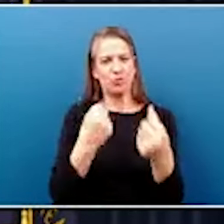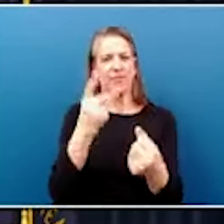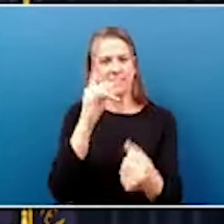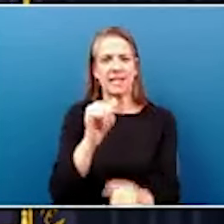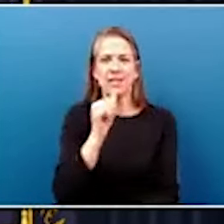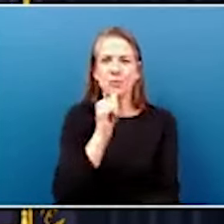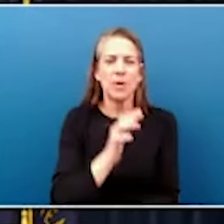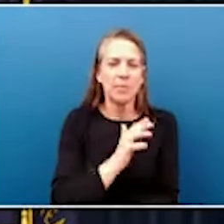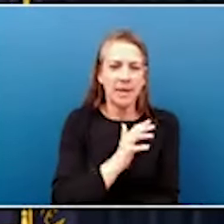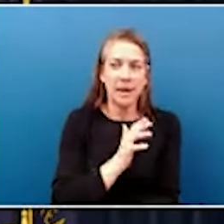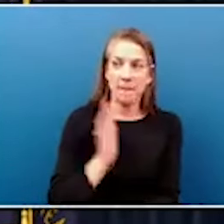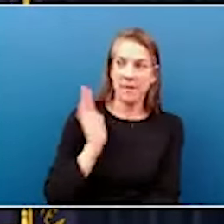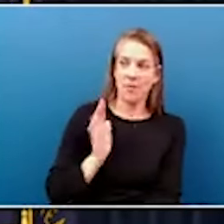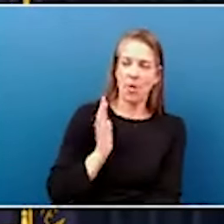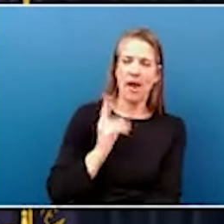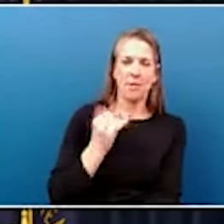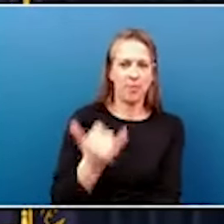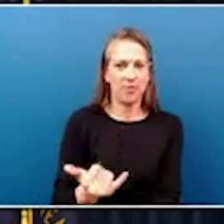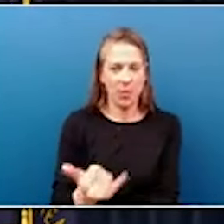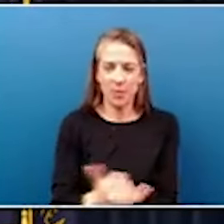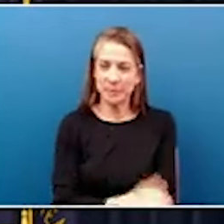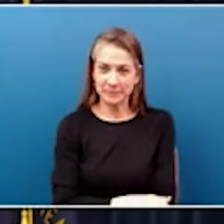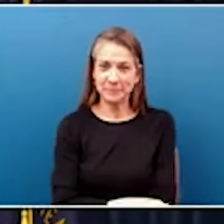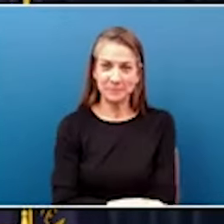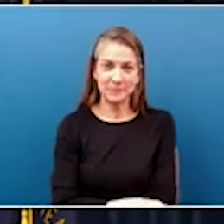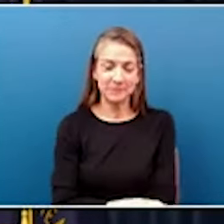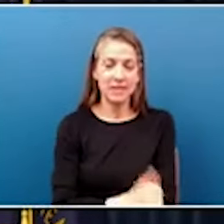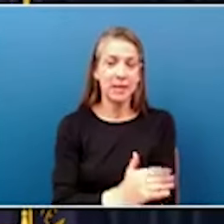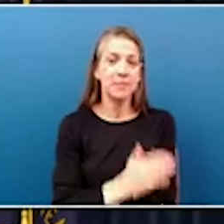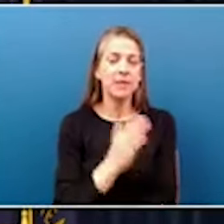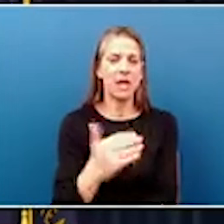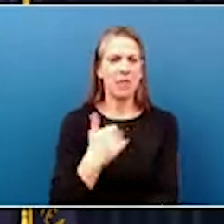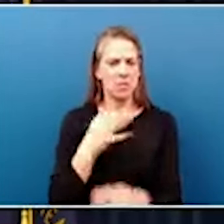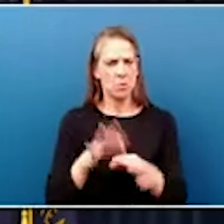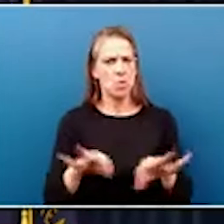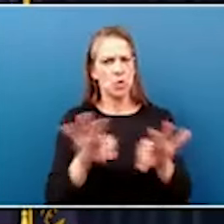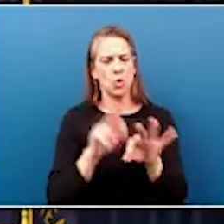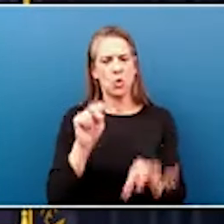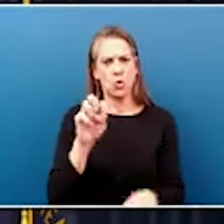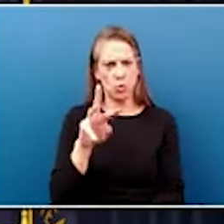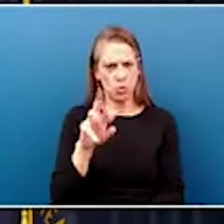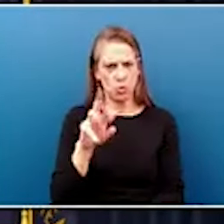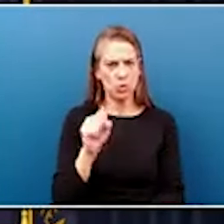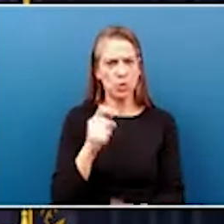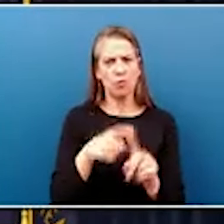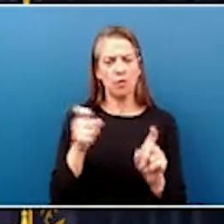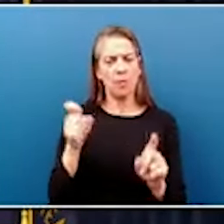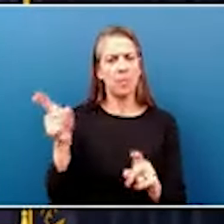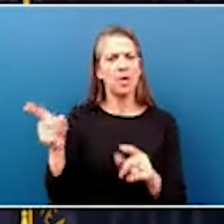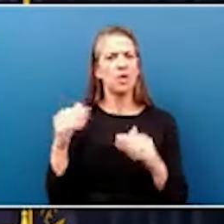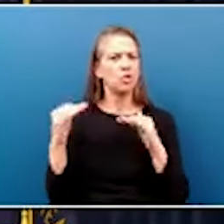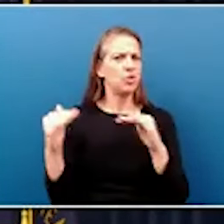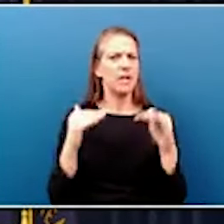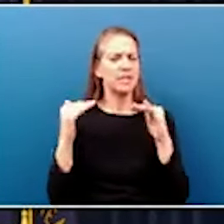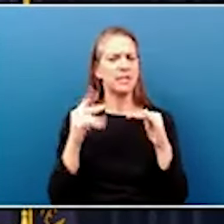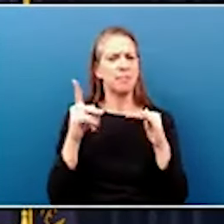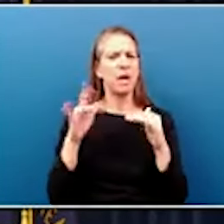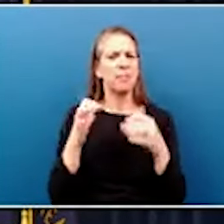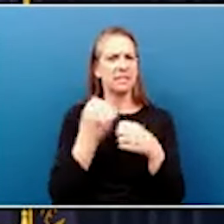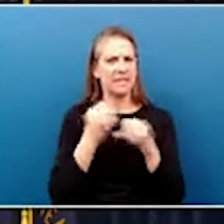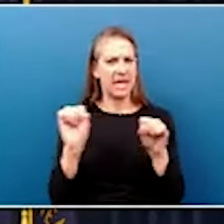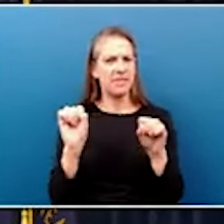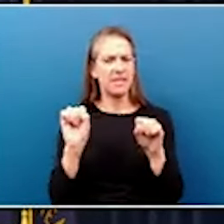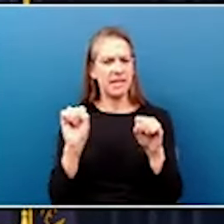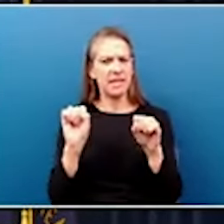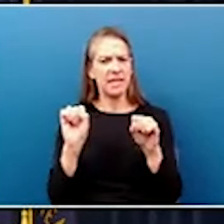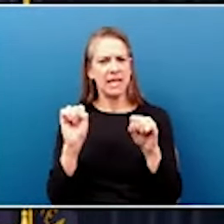past and present. Next up, have some important news from the Justice and Public Safety Cabinet. If you